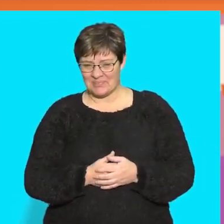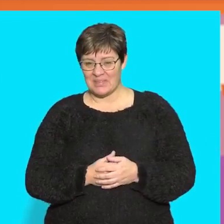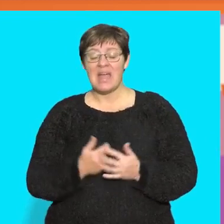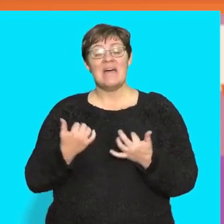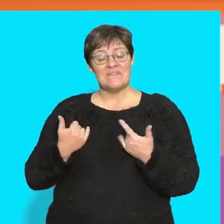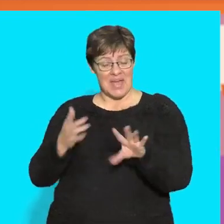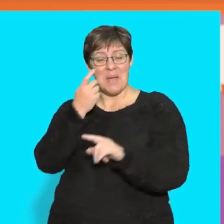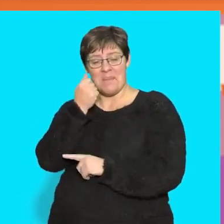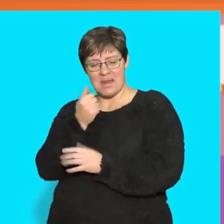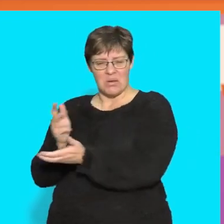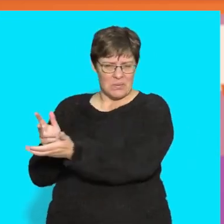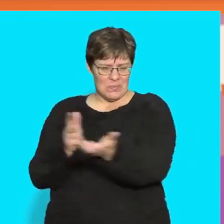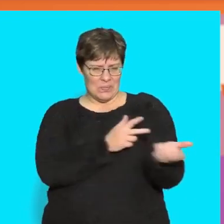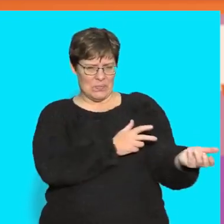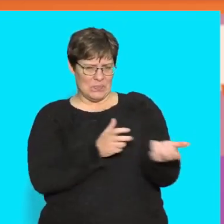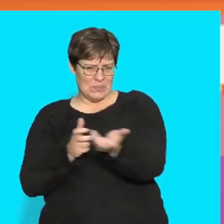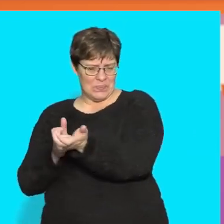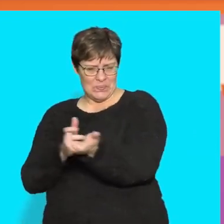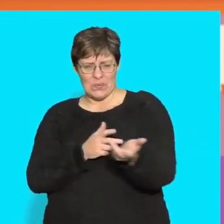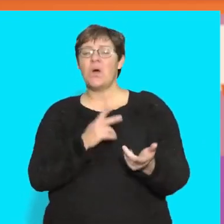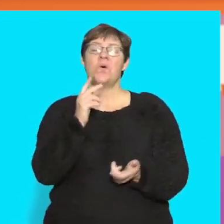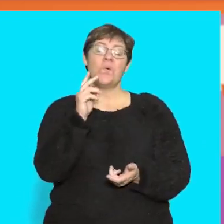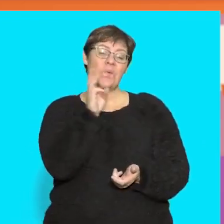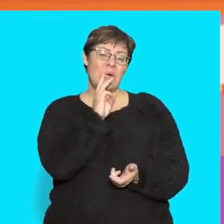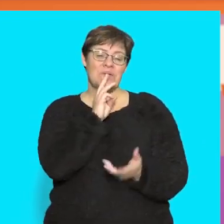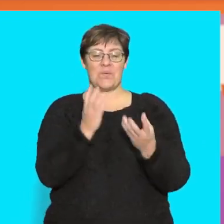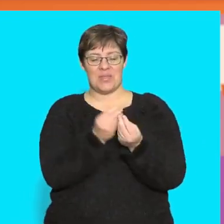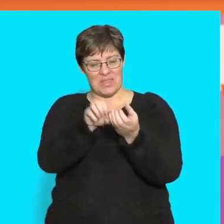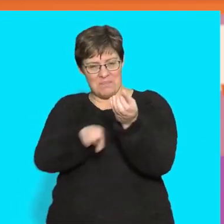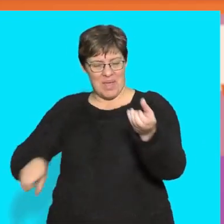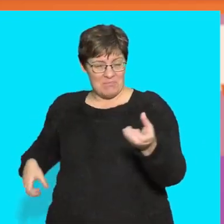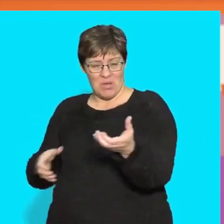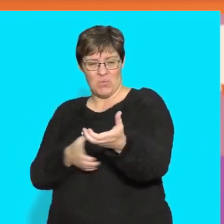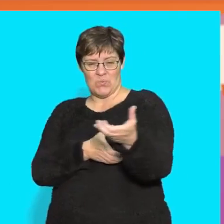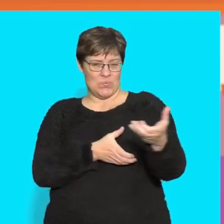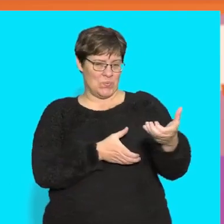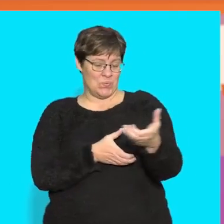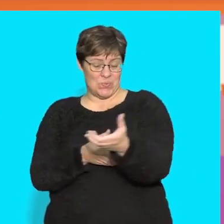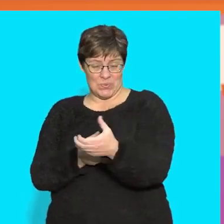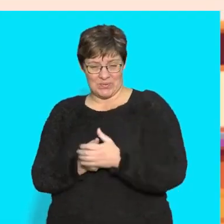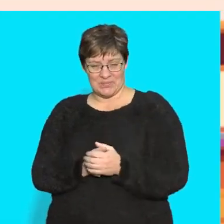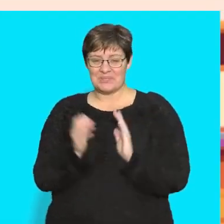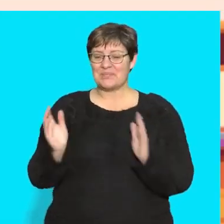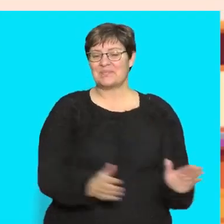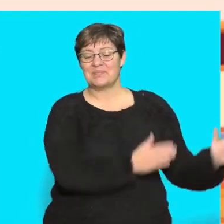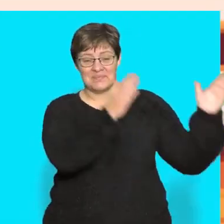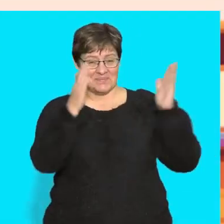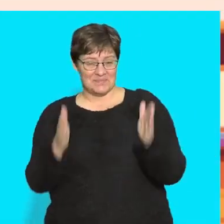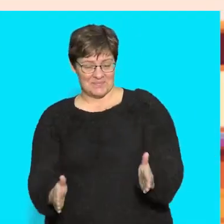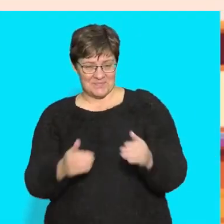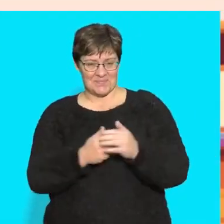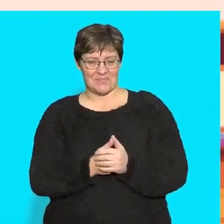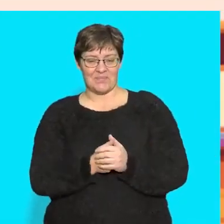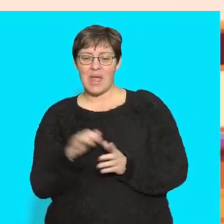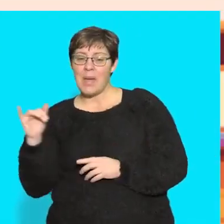sprays the fire with the hosepipe. Well done! Listen to the next one. The pilot